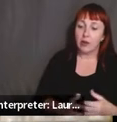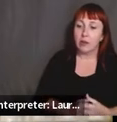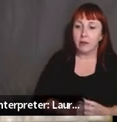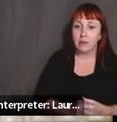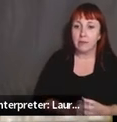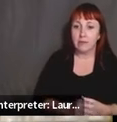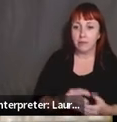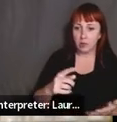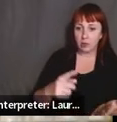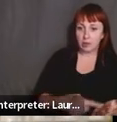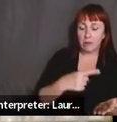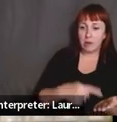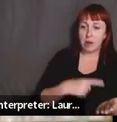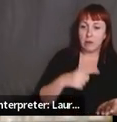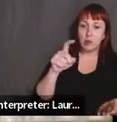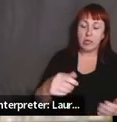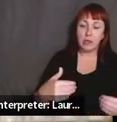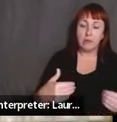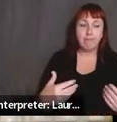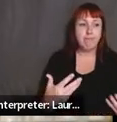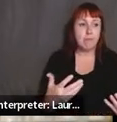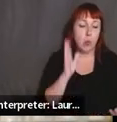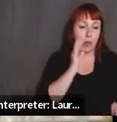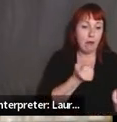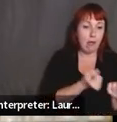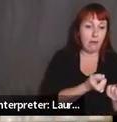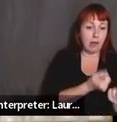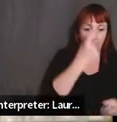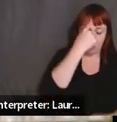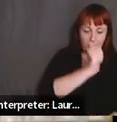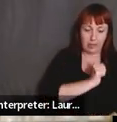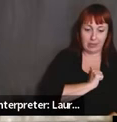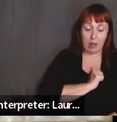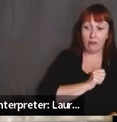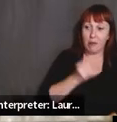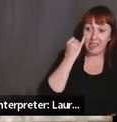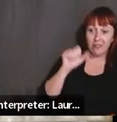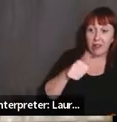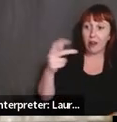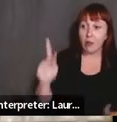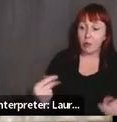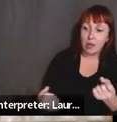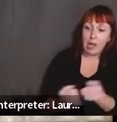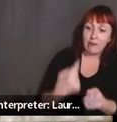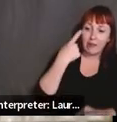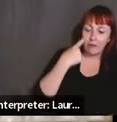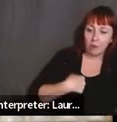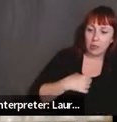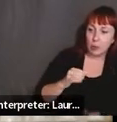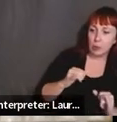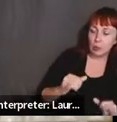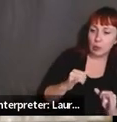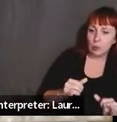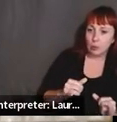need to have, sometimes we advocate for ourselves, but having someone else who can advocate for you, um, makes